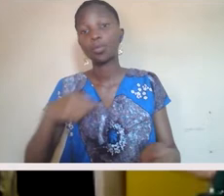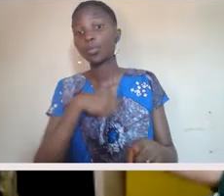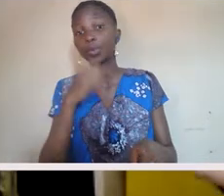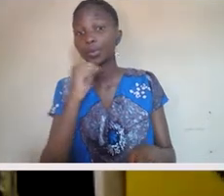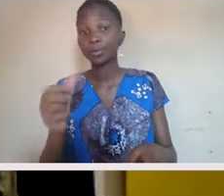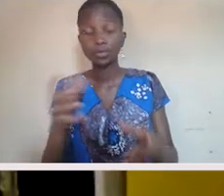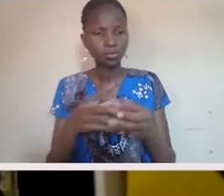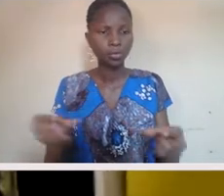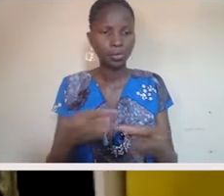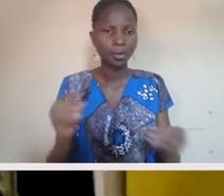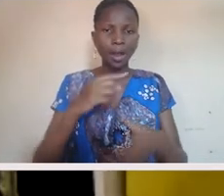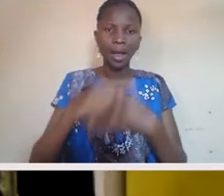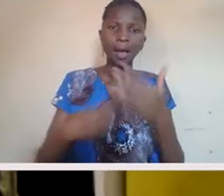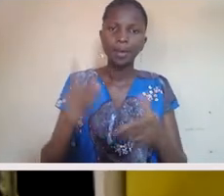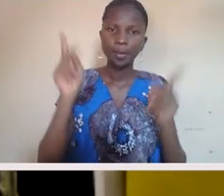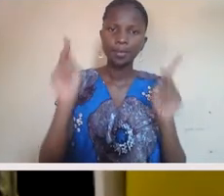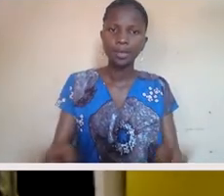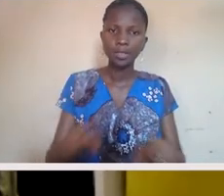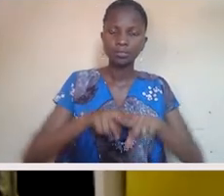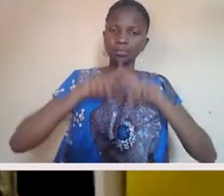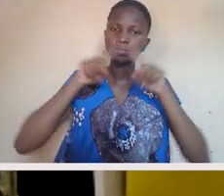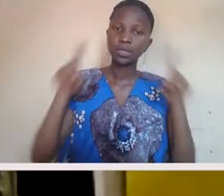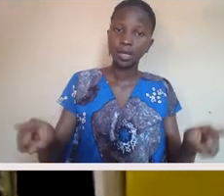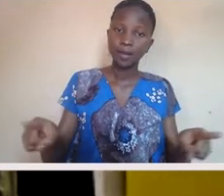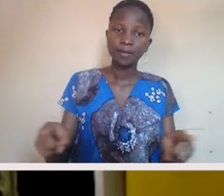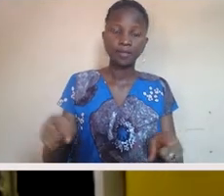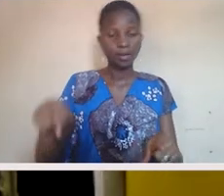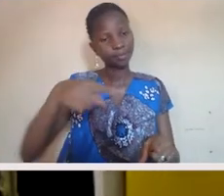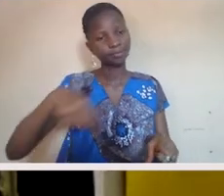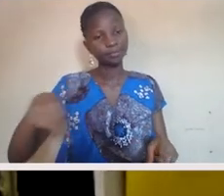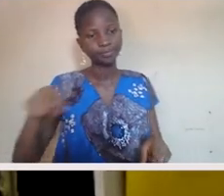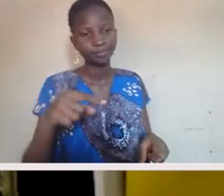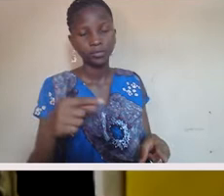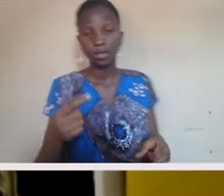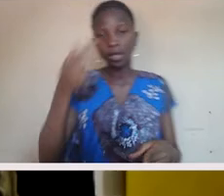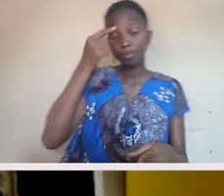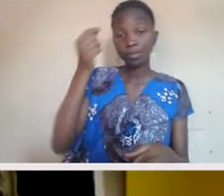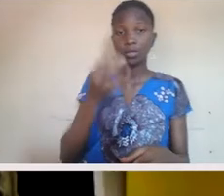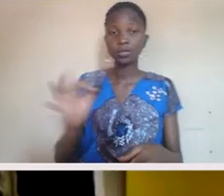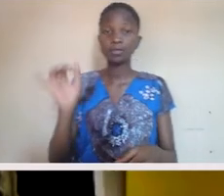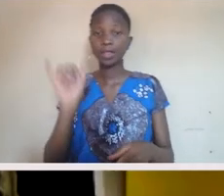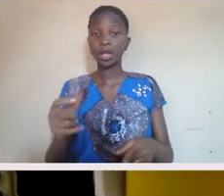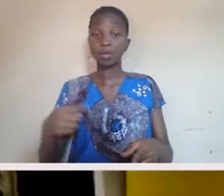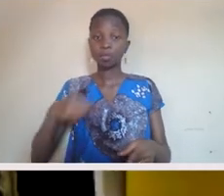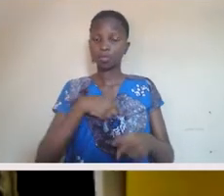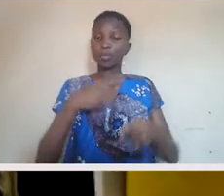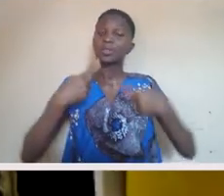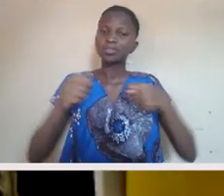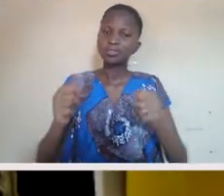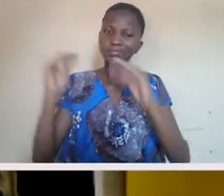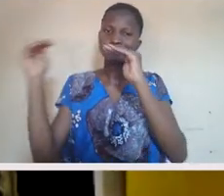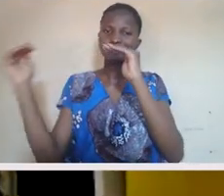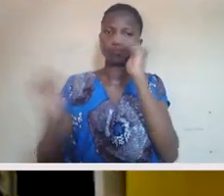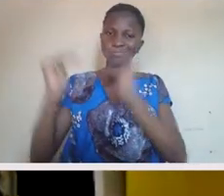different in the space. And because of that, we continue to address these things, trying to level everything out all the